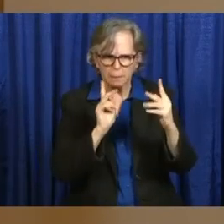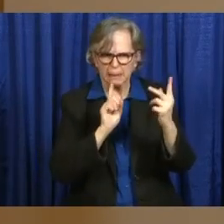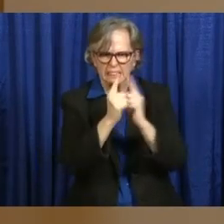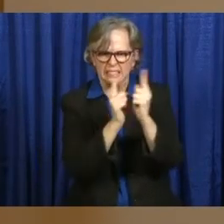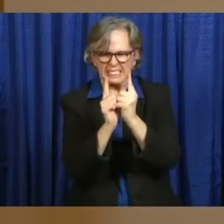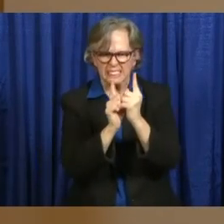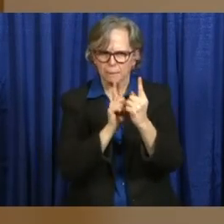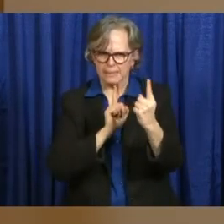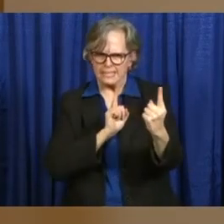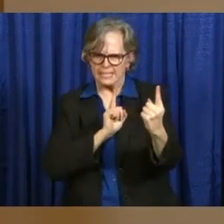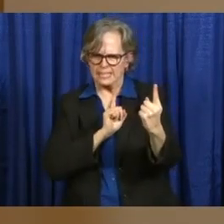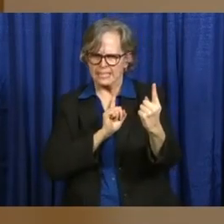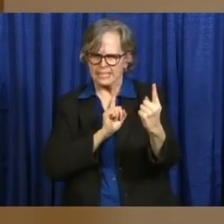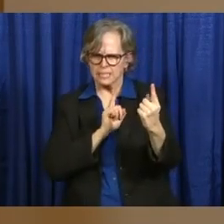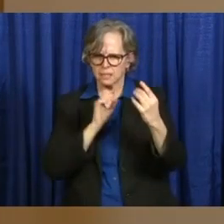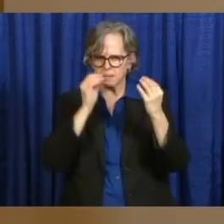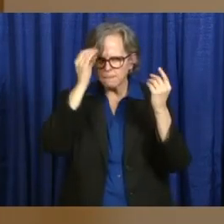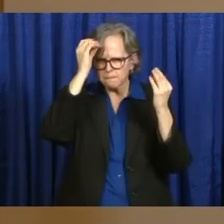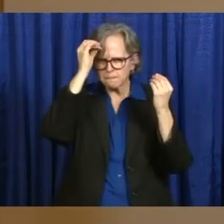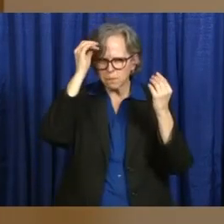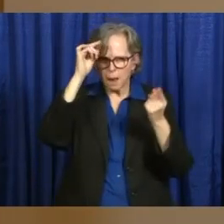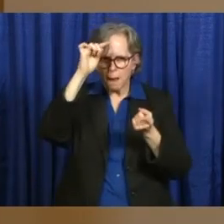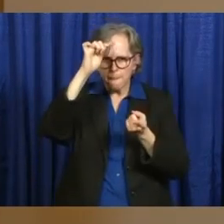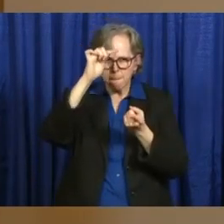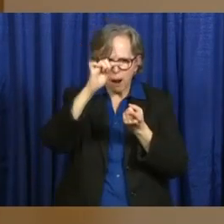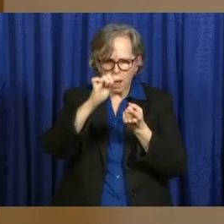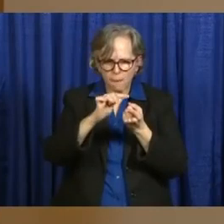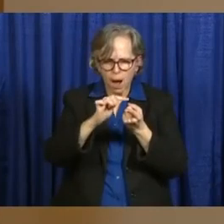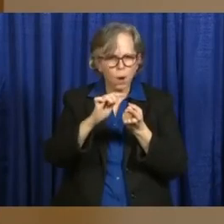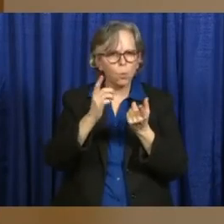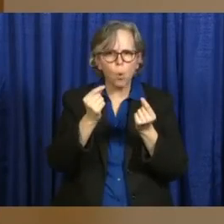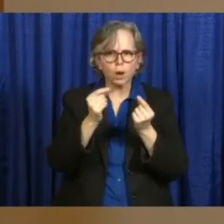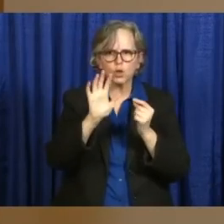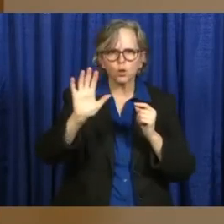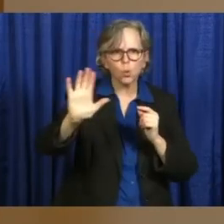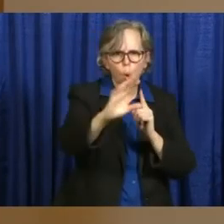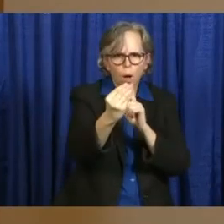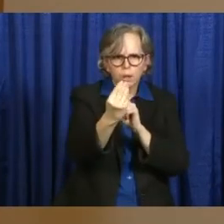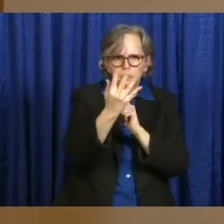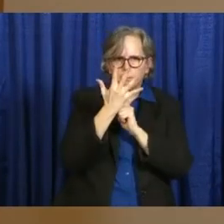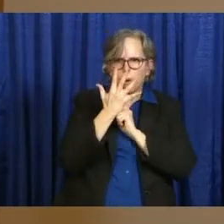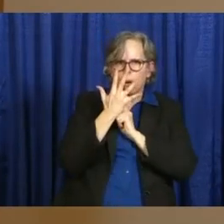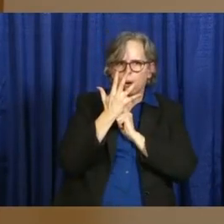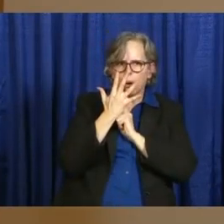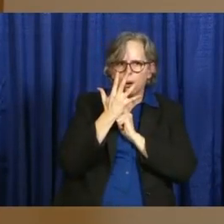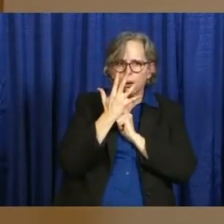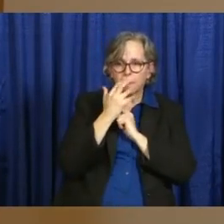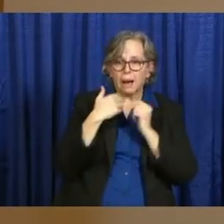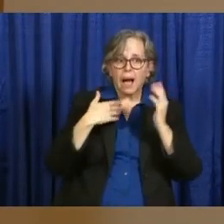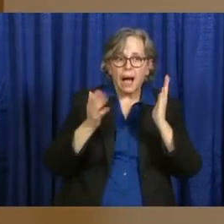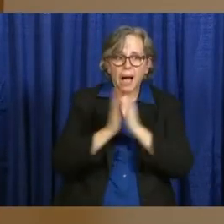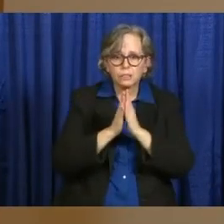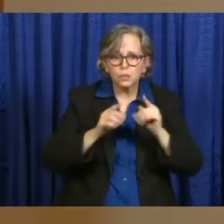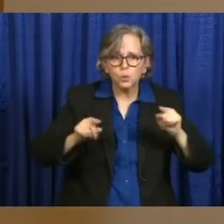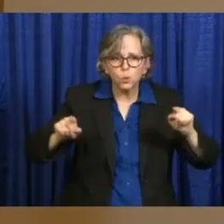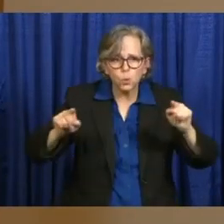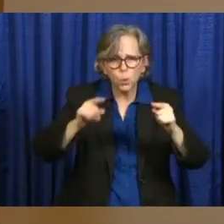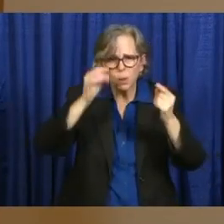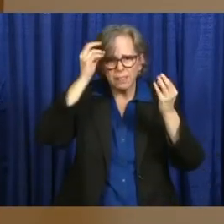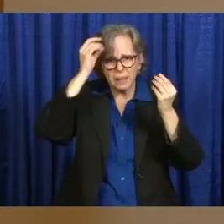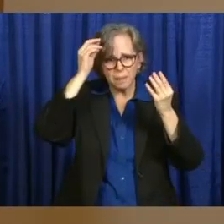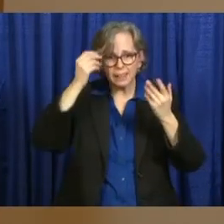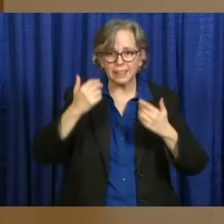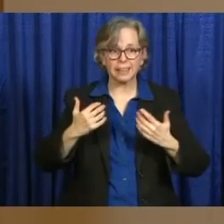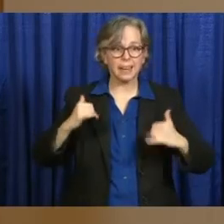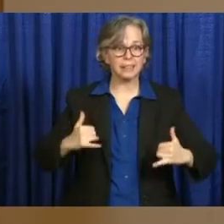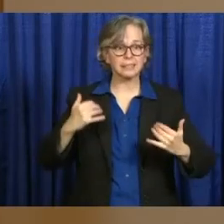ordering that into place, I really need you to think about everything you do. This isn't a time for browsing, shopping. We're asking